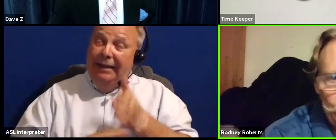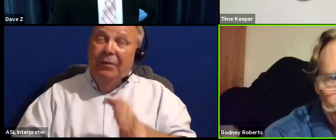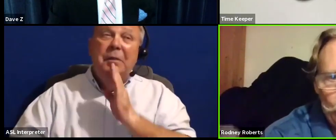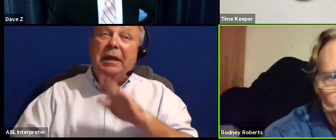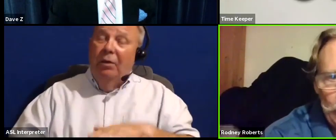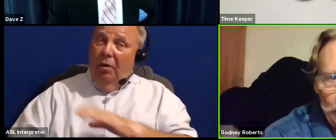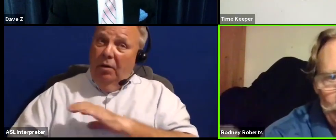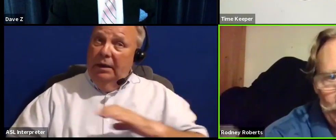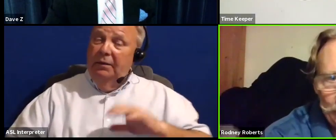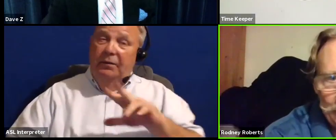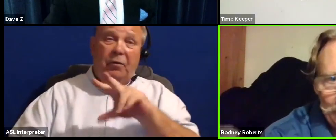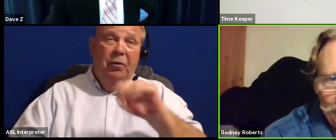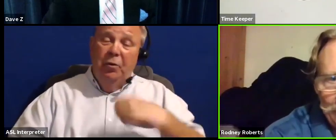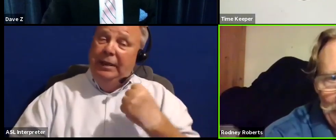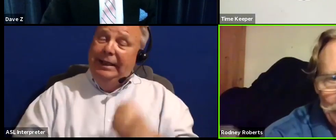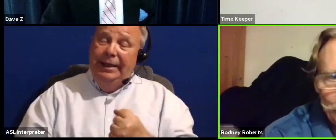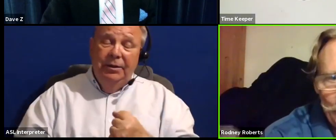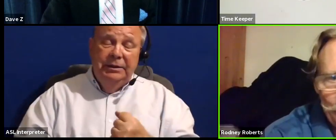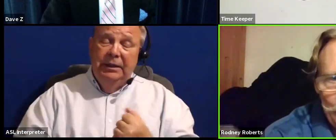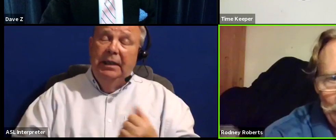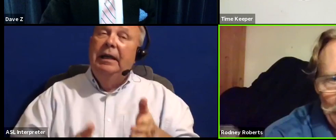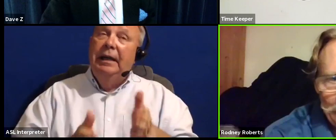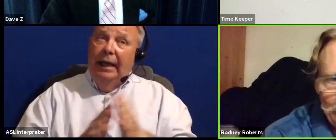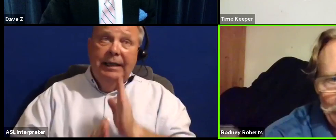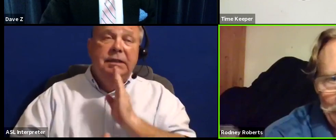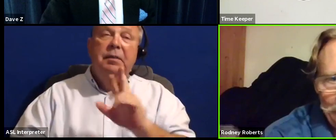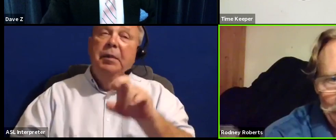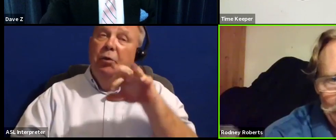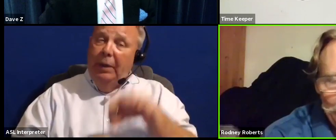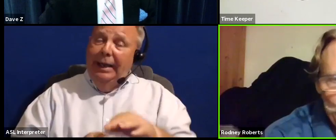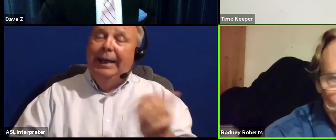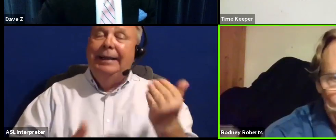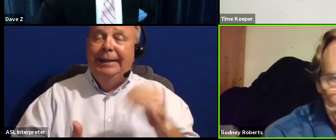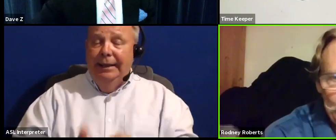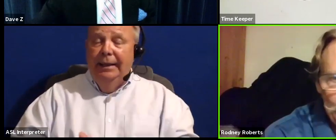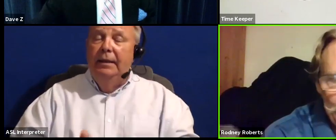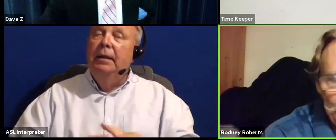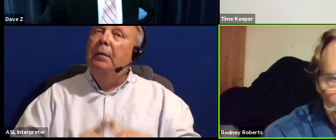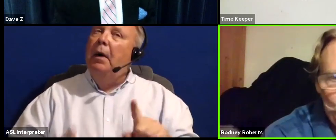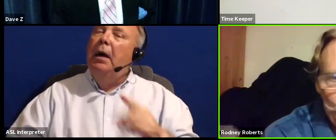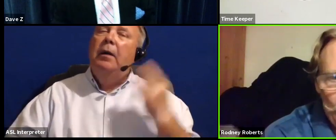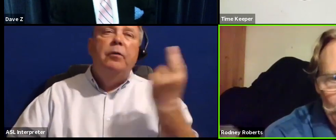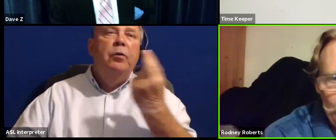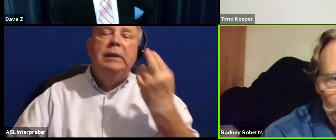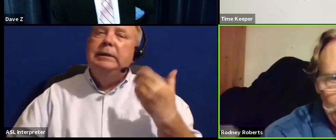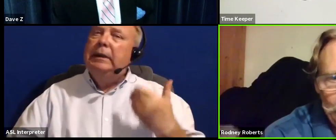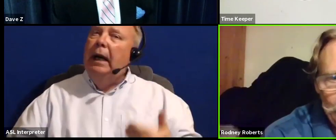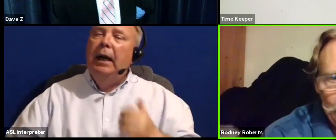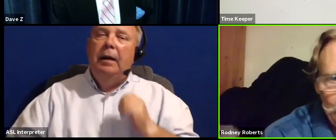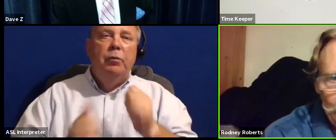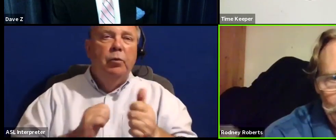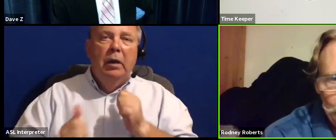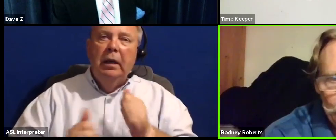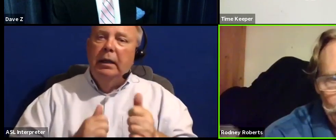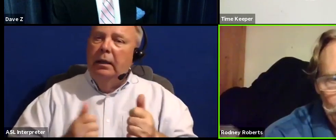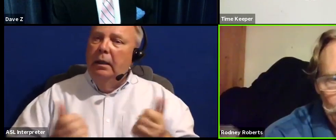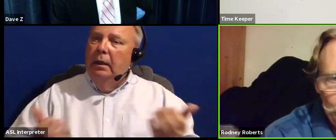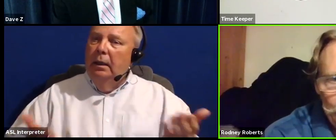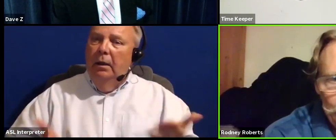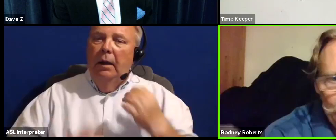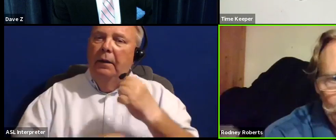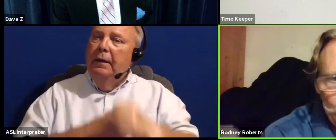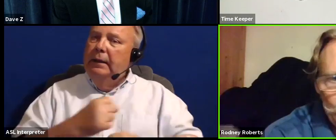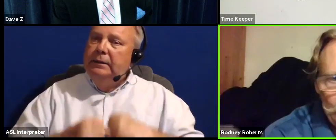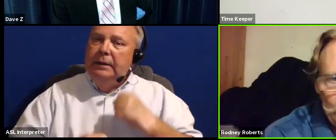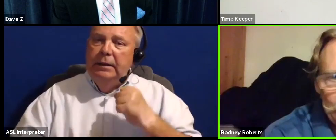council for 30 years to ask to be reelected again. But the reason that I'm running again this year